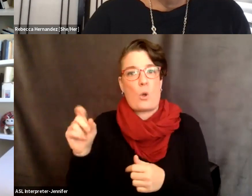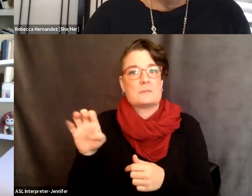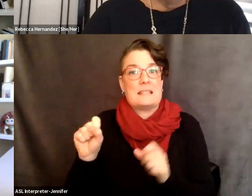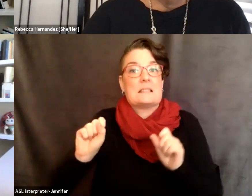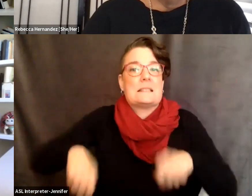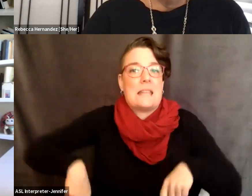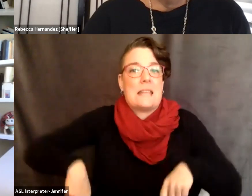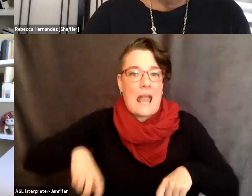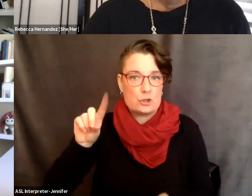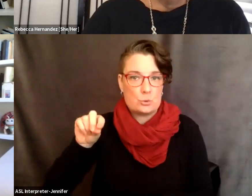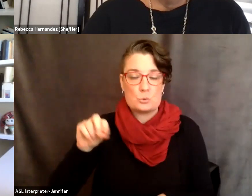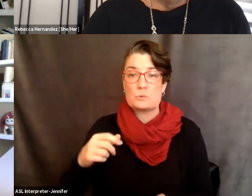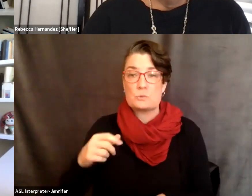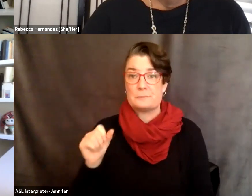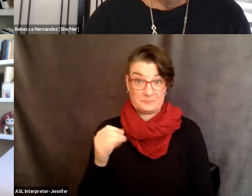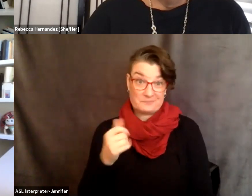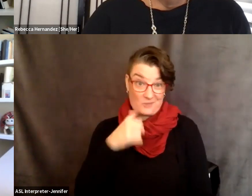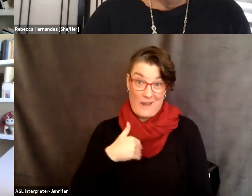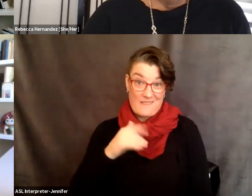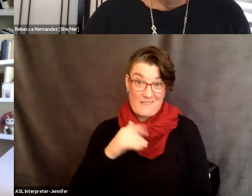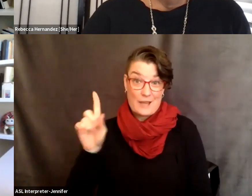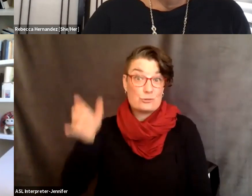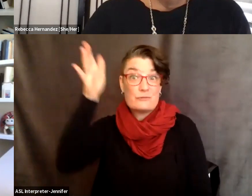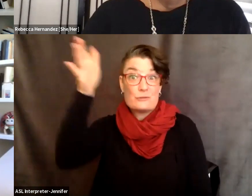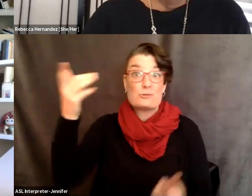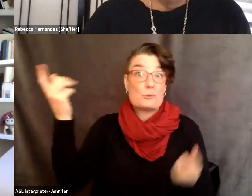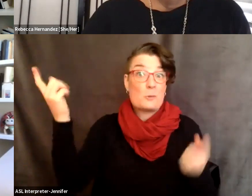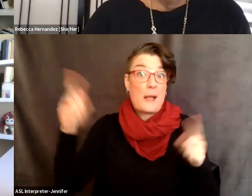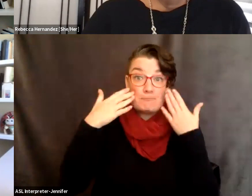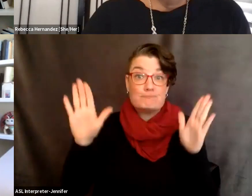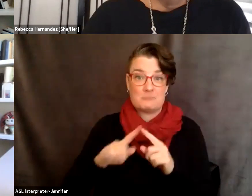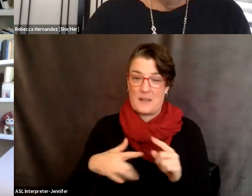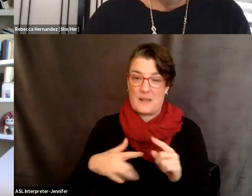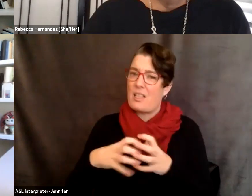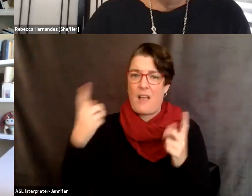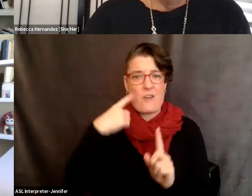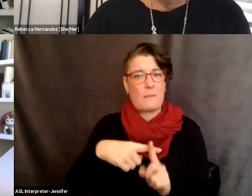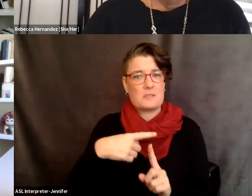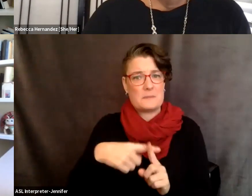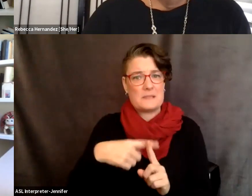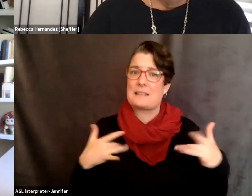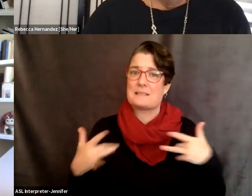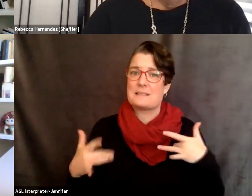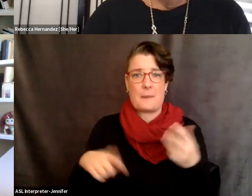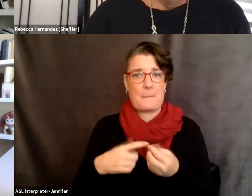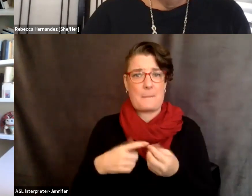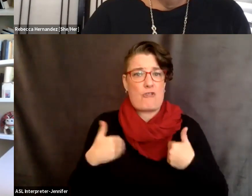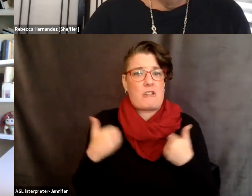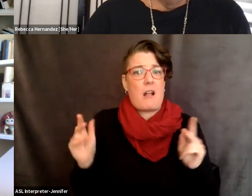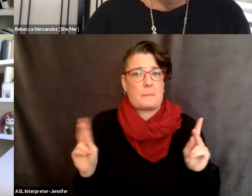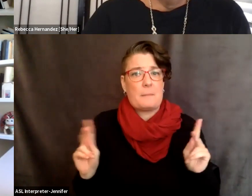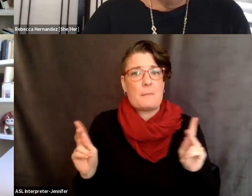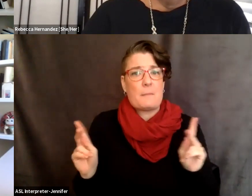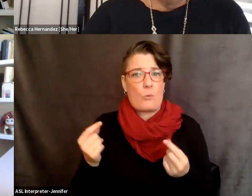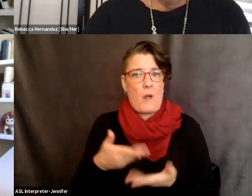so, um, I don't think I have the answer of what's going to happen, but I feel a lot of optimism and excitement about what young people are, are bringing